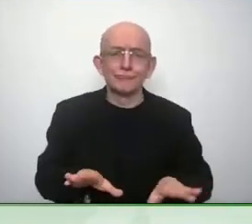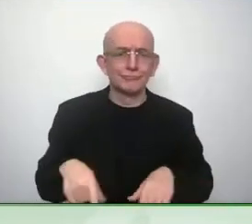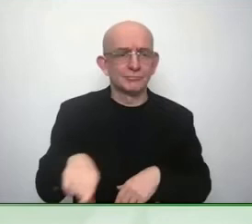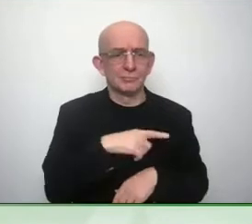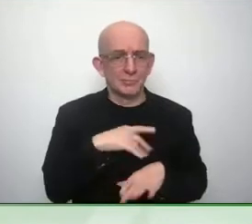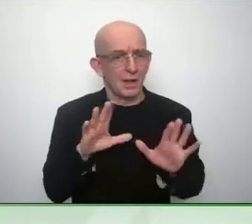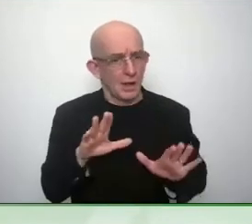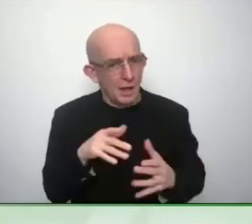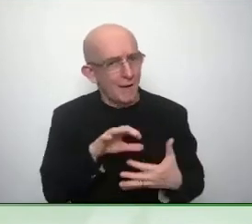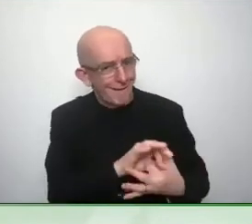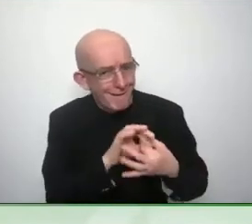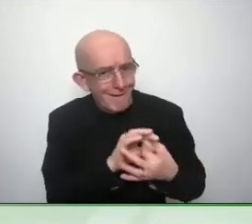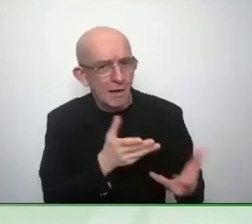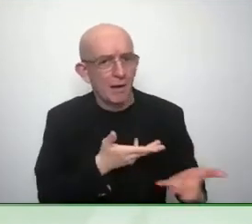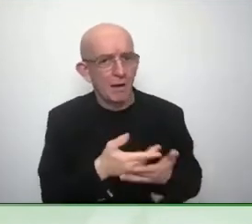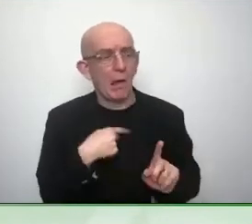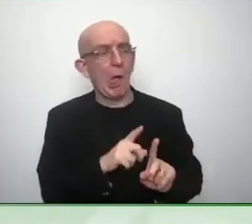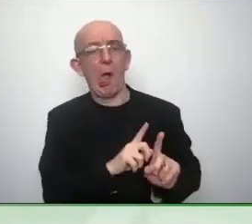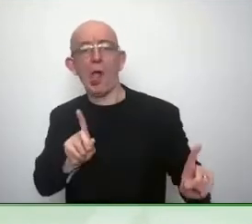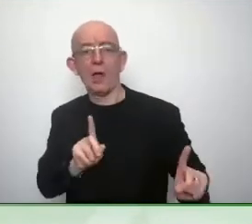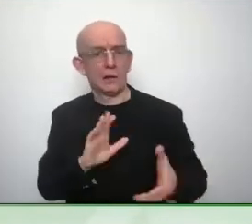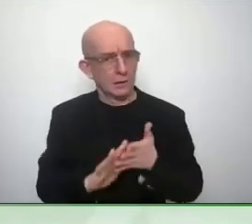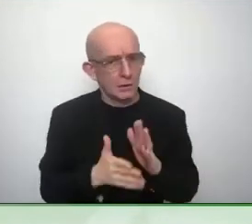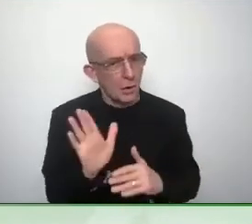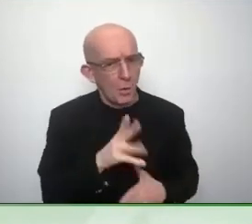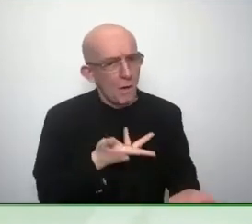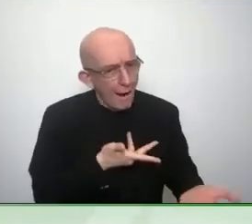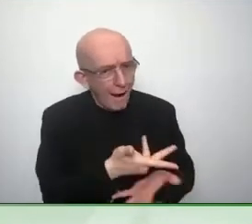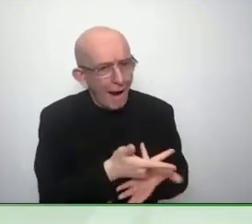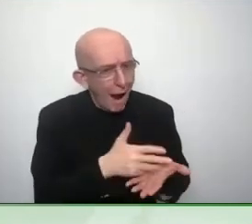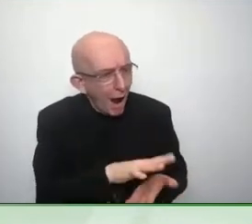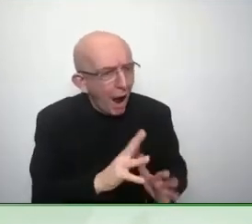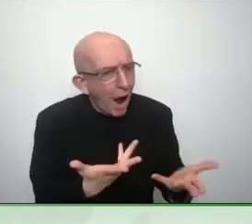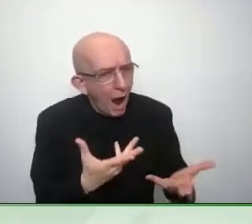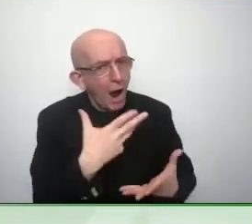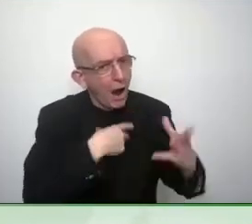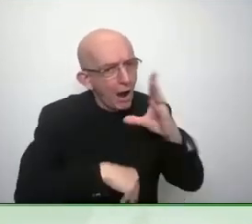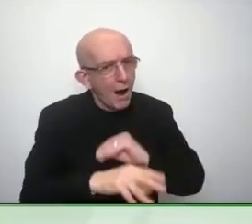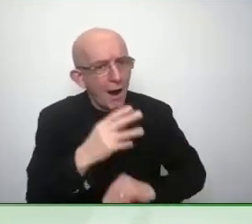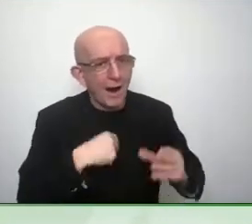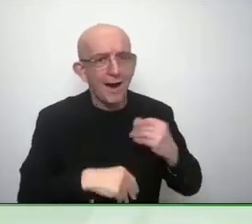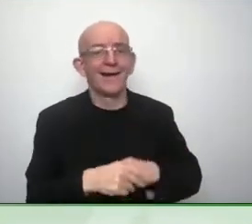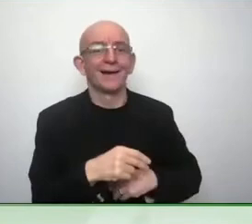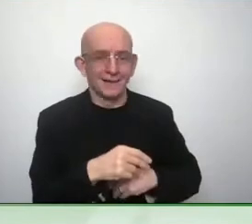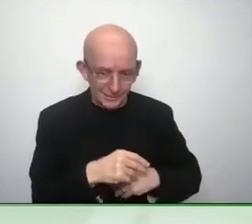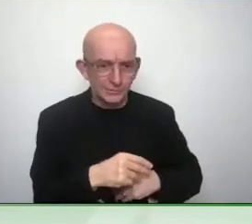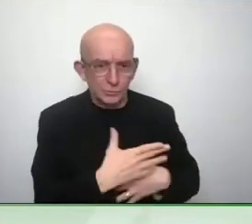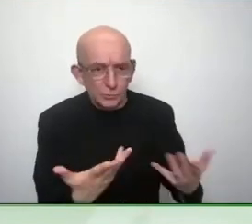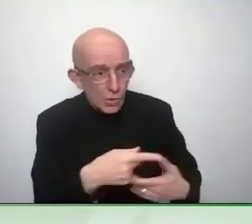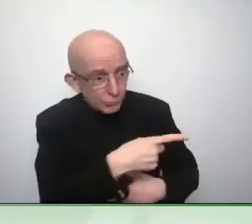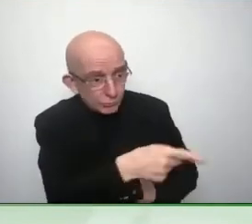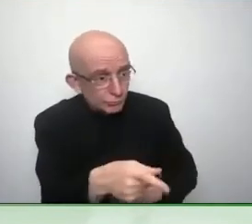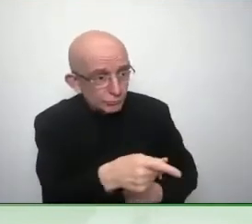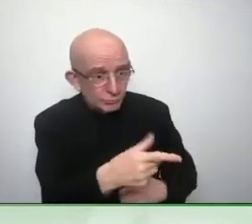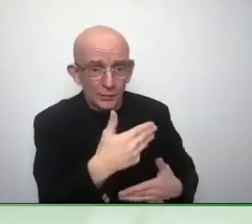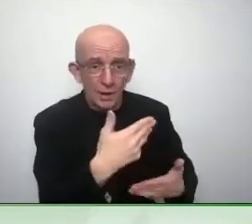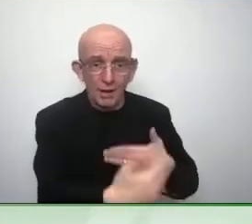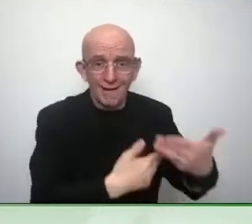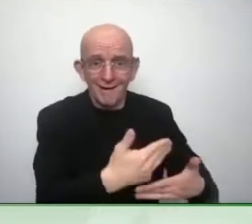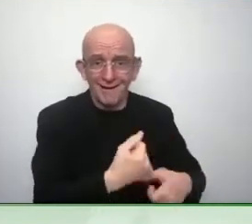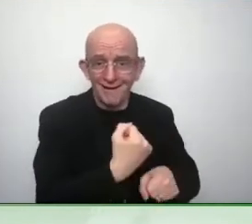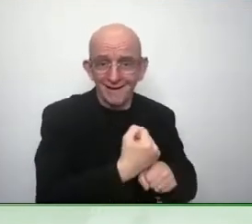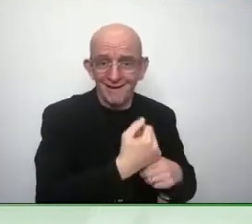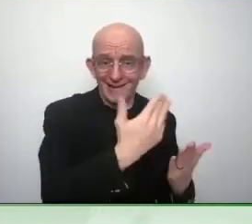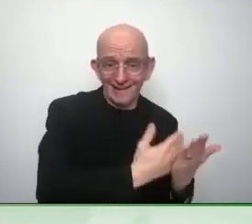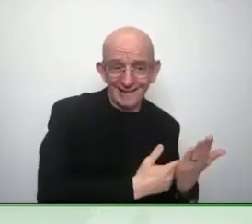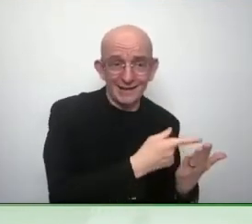I have human potential at work but just go out there go out there and join the conversations you're not too young to join the conversations you're